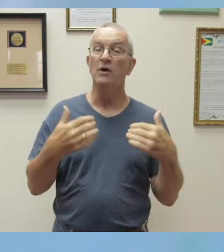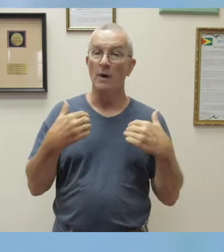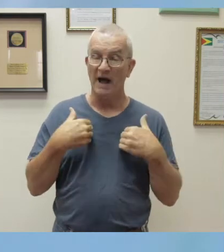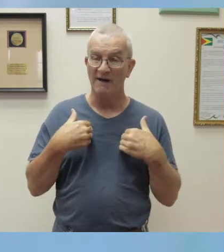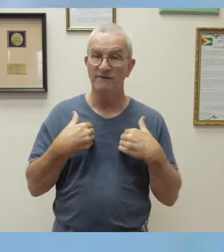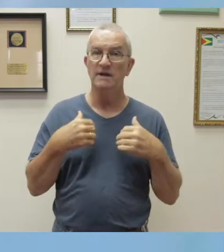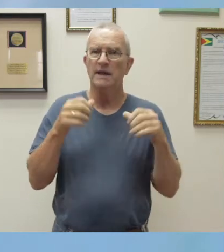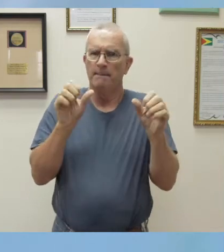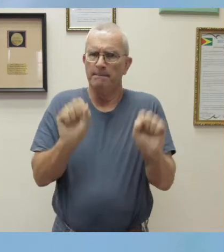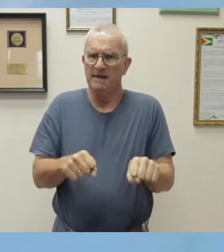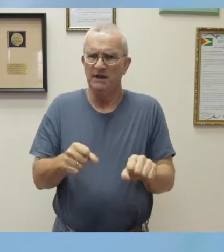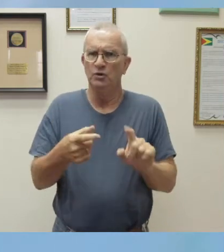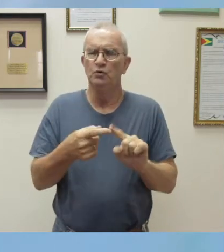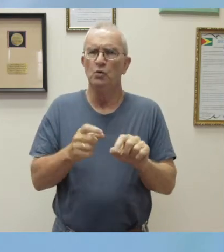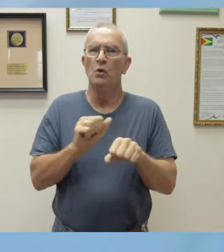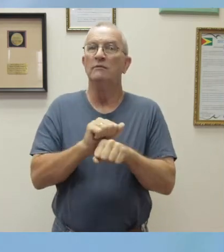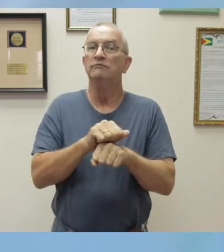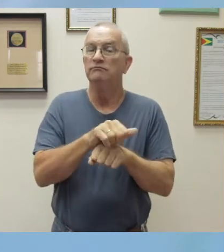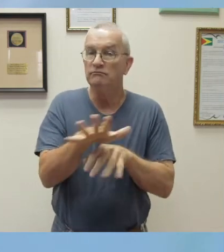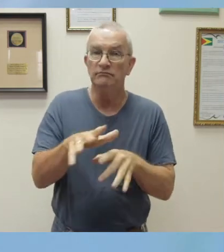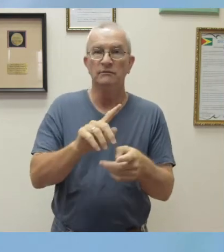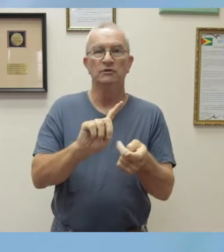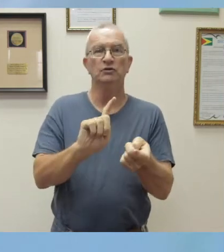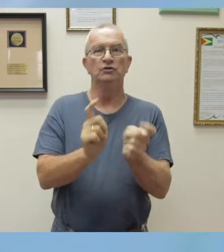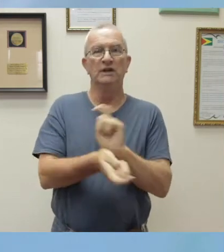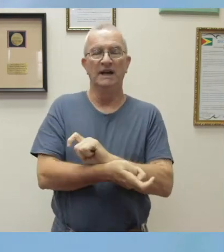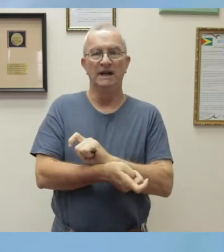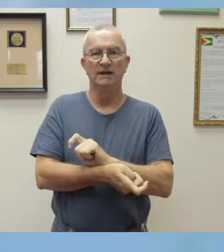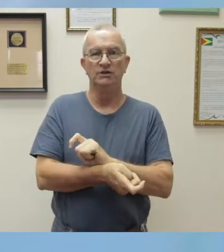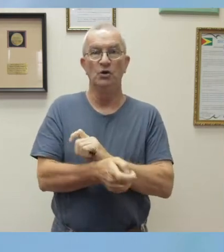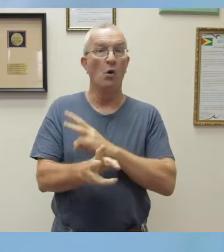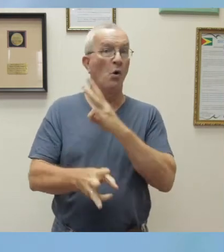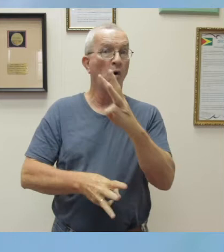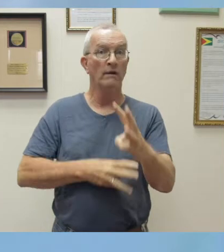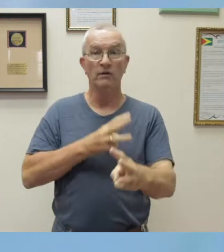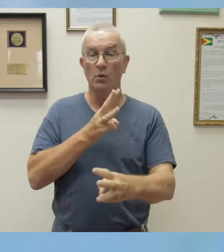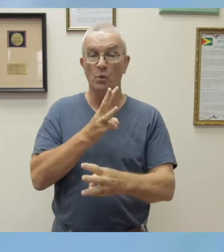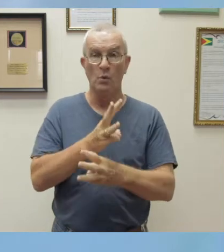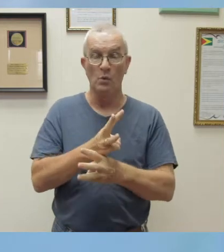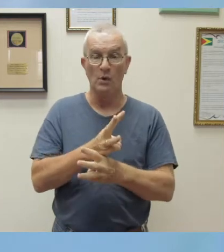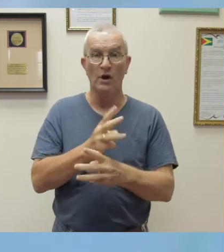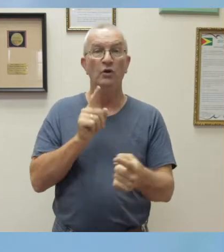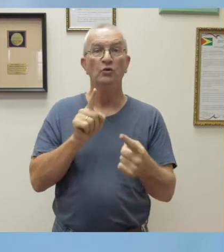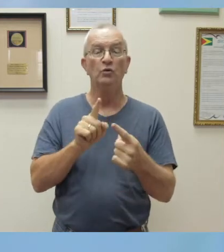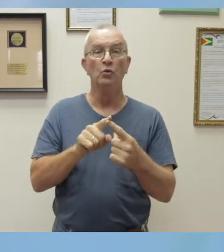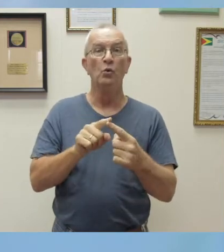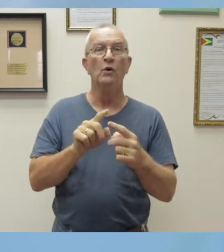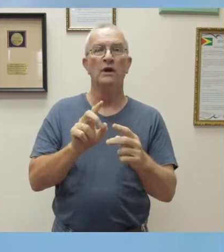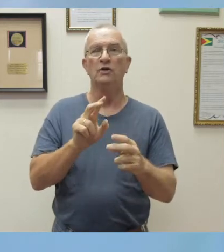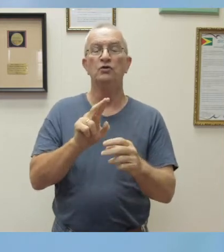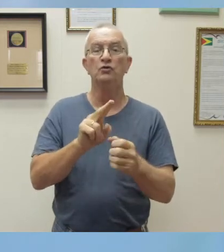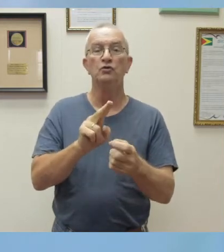positive global changes towards universal health coverage.